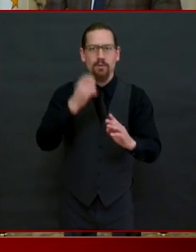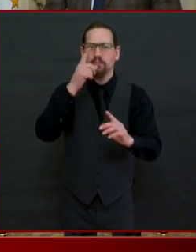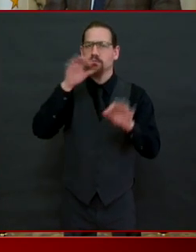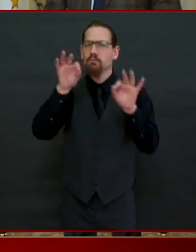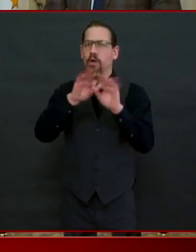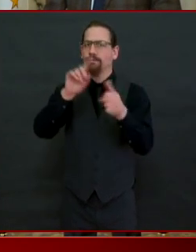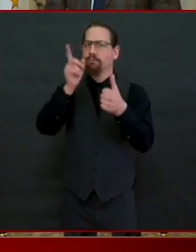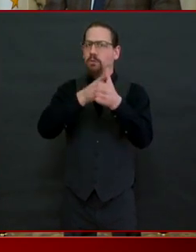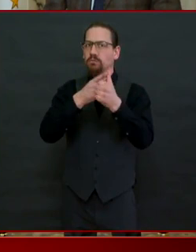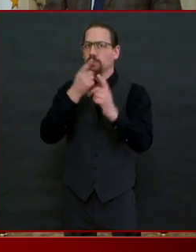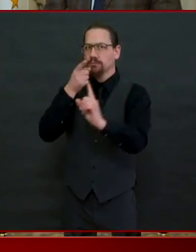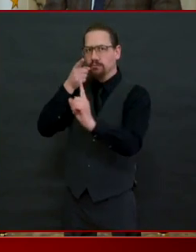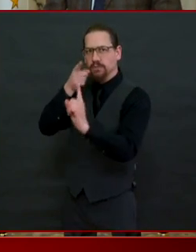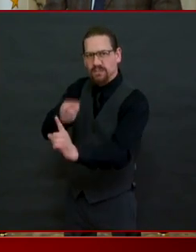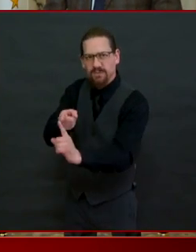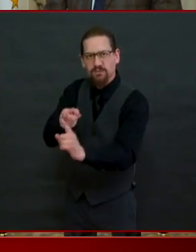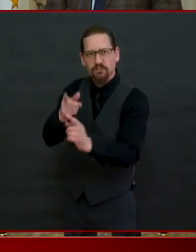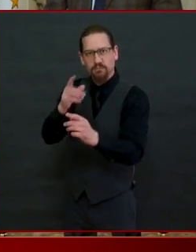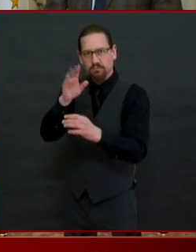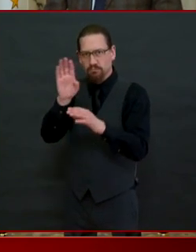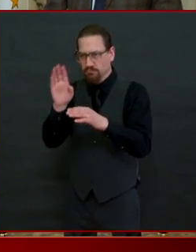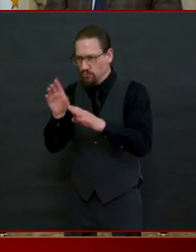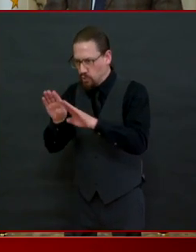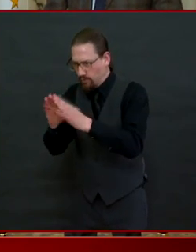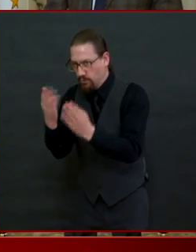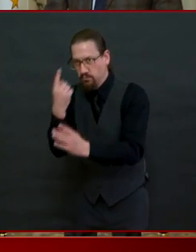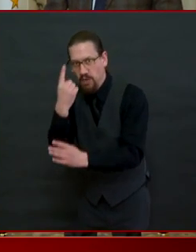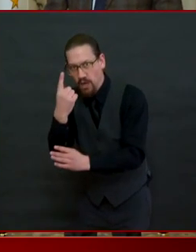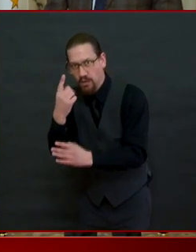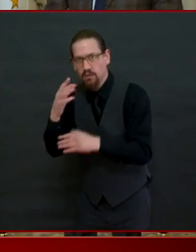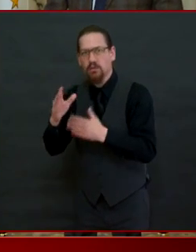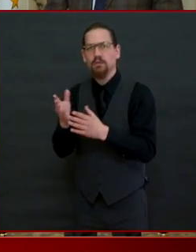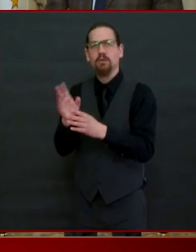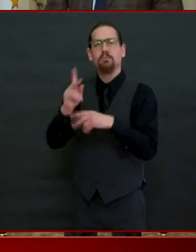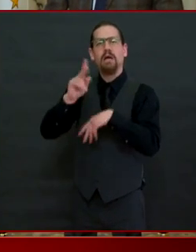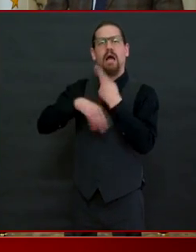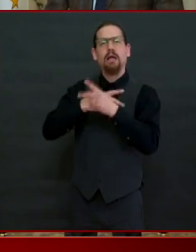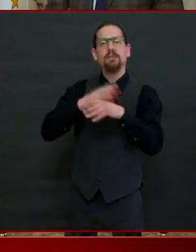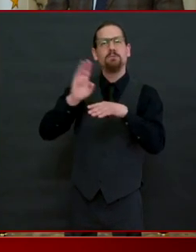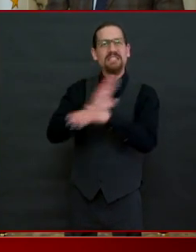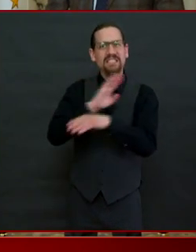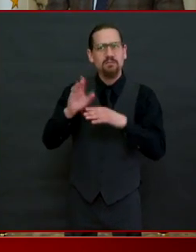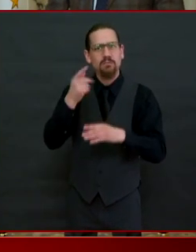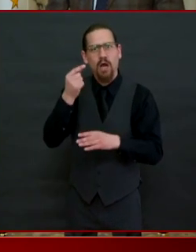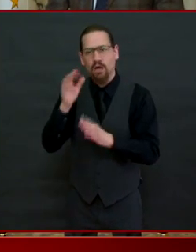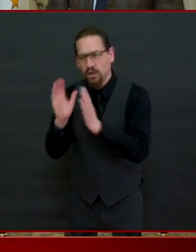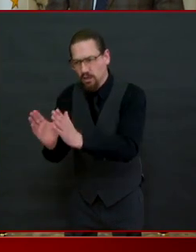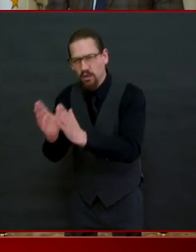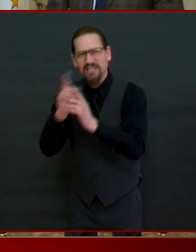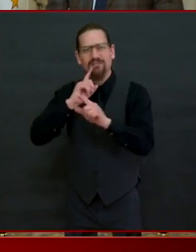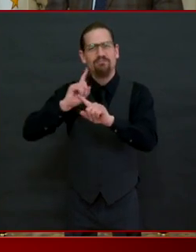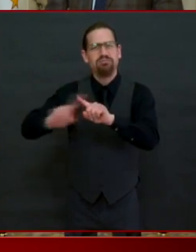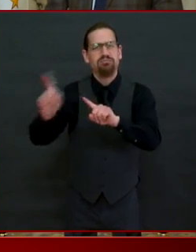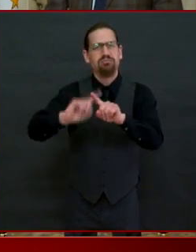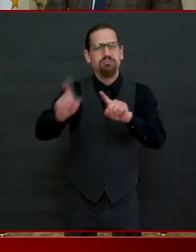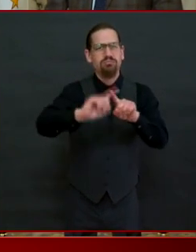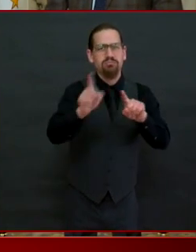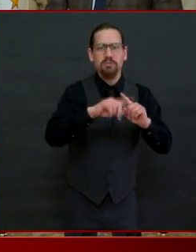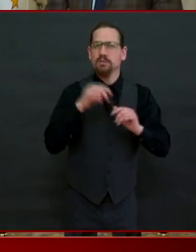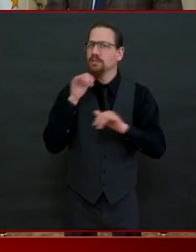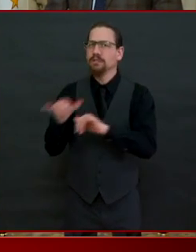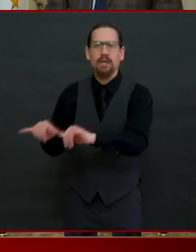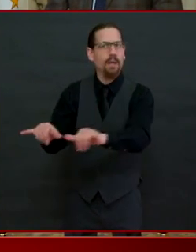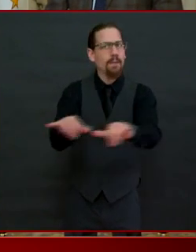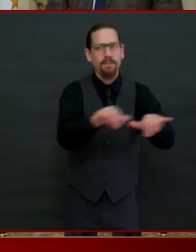by industry i have asked commerce secretary stefan prior to lead this work